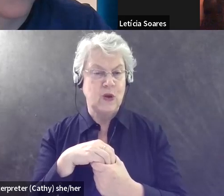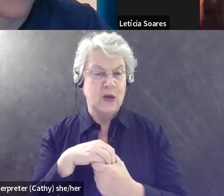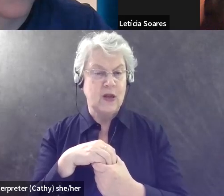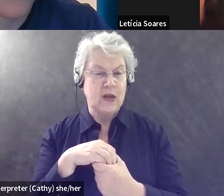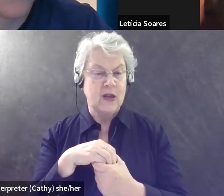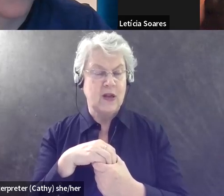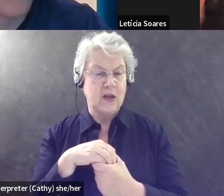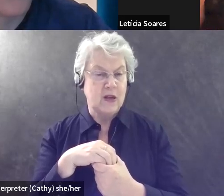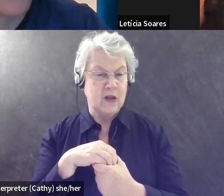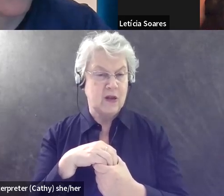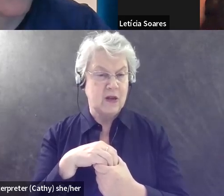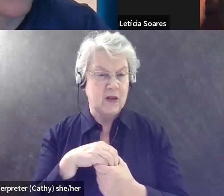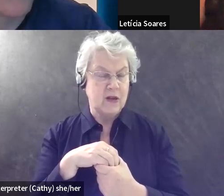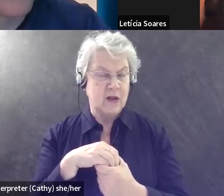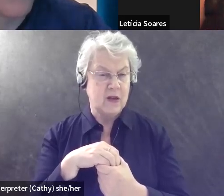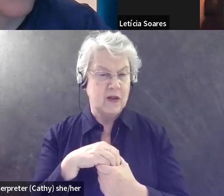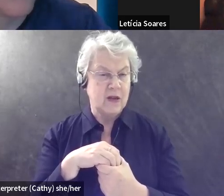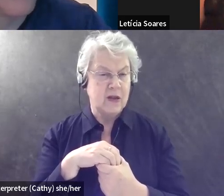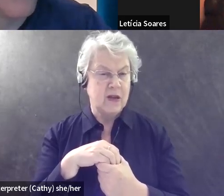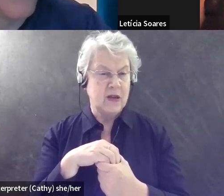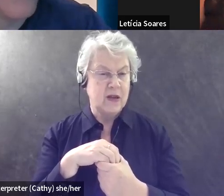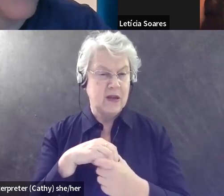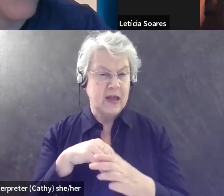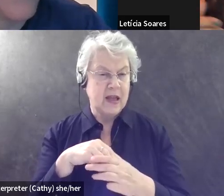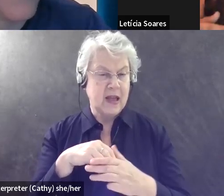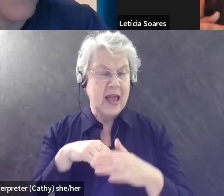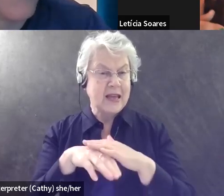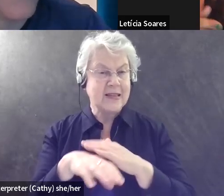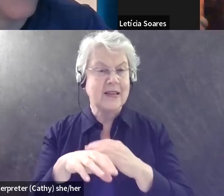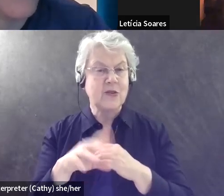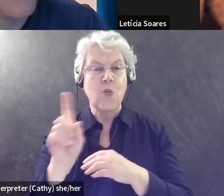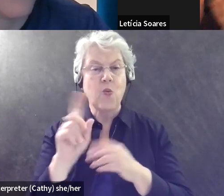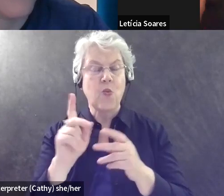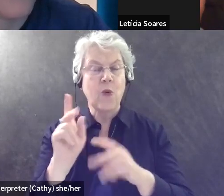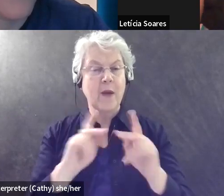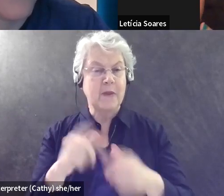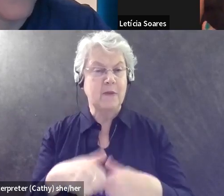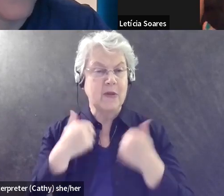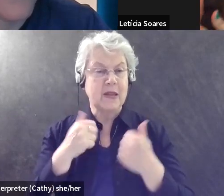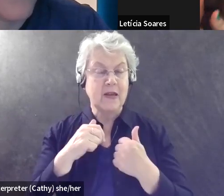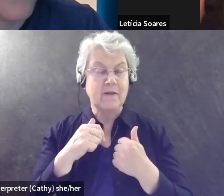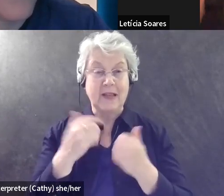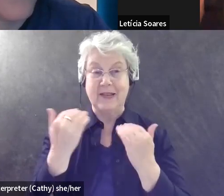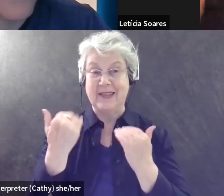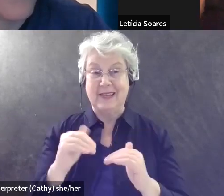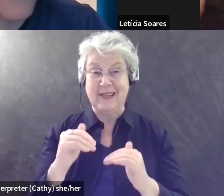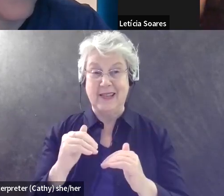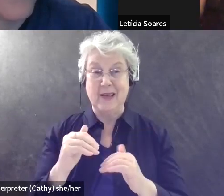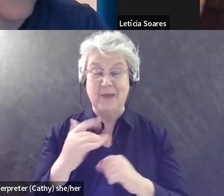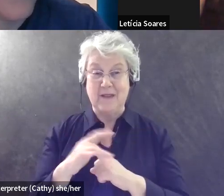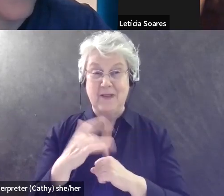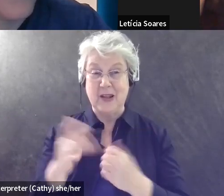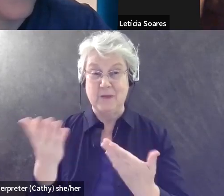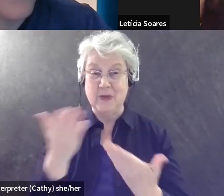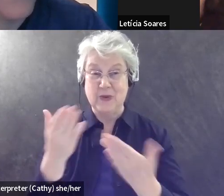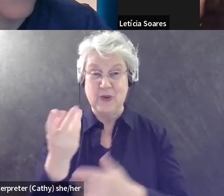increase the access, uh, and, and facilitate people's life like service dogs. And, and there are these barriers,